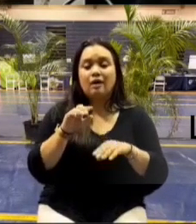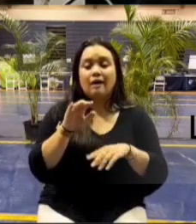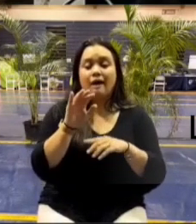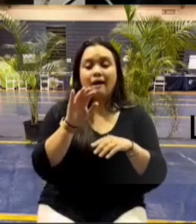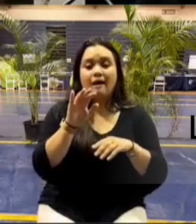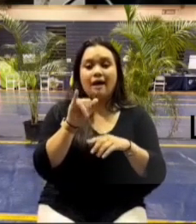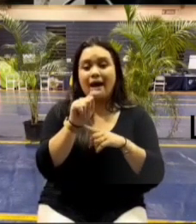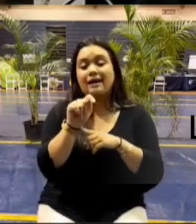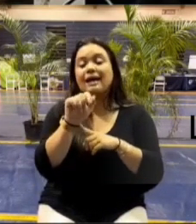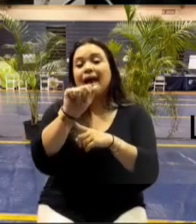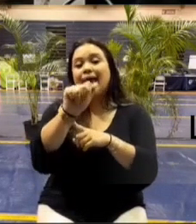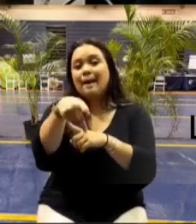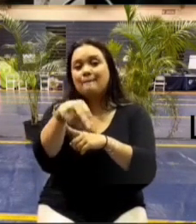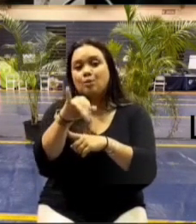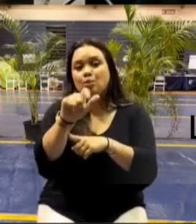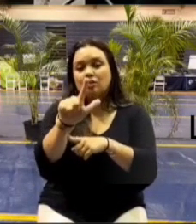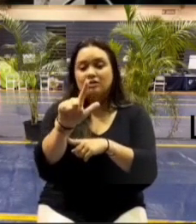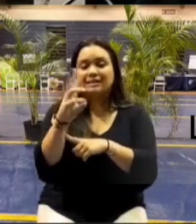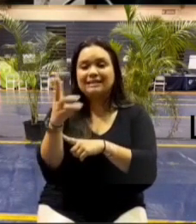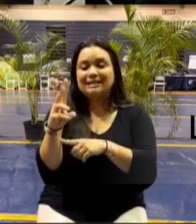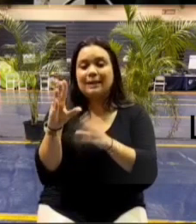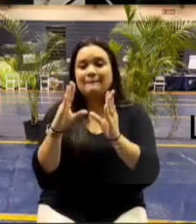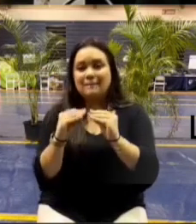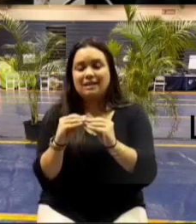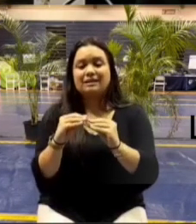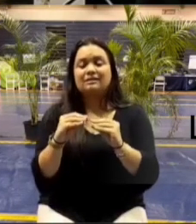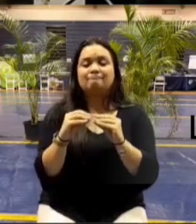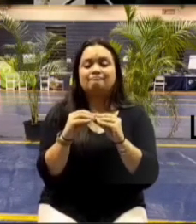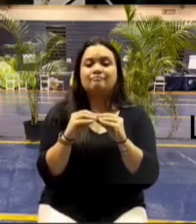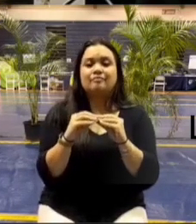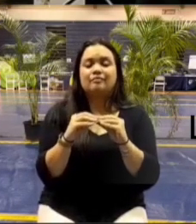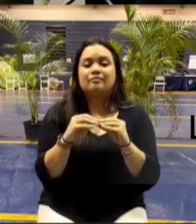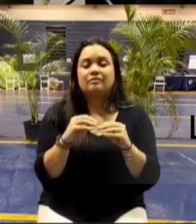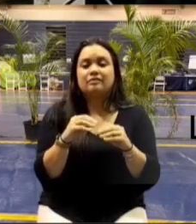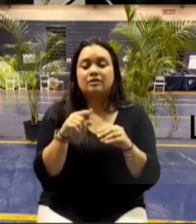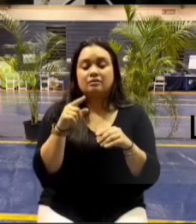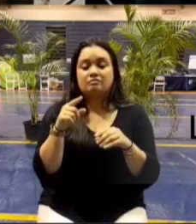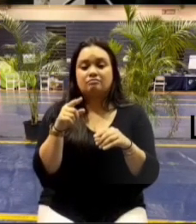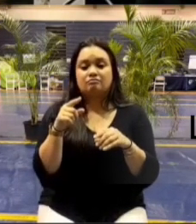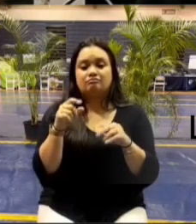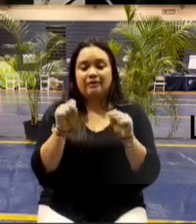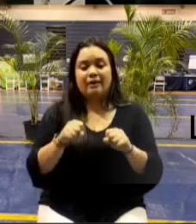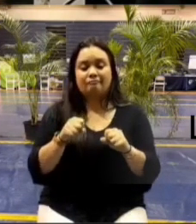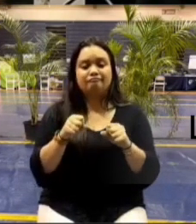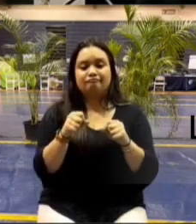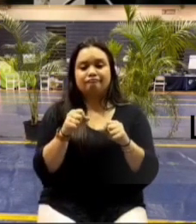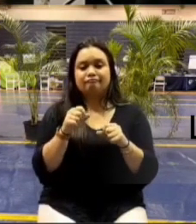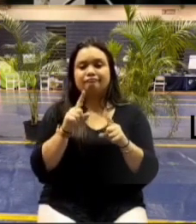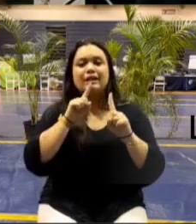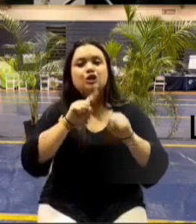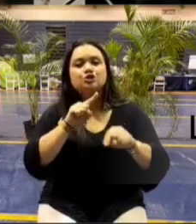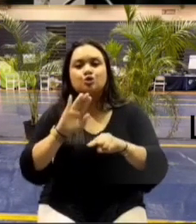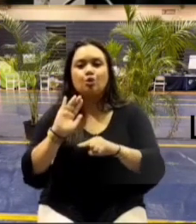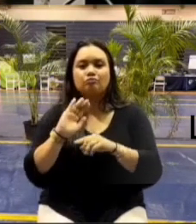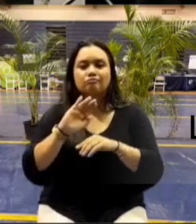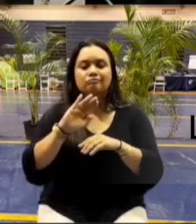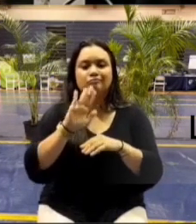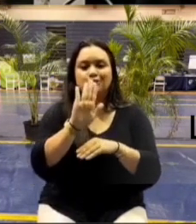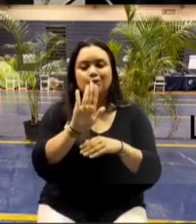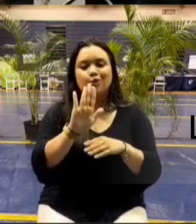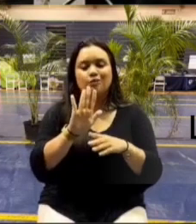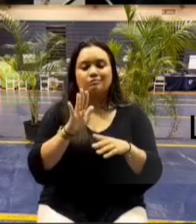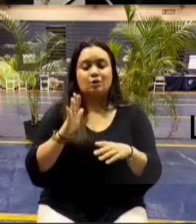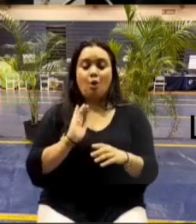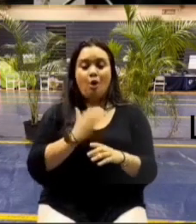meeting and formalize that agenda to be able to speak to what you guys are asking and have been asking for months since the fires so that's the goal of this